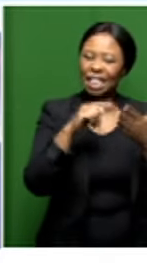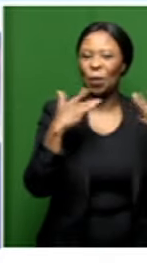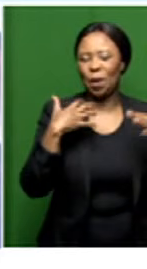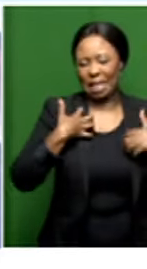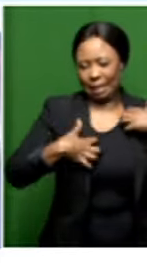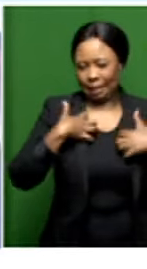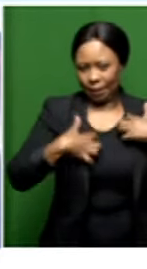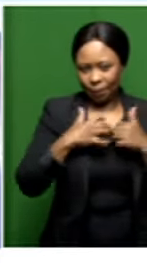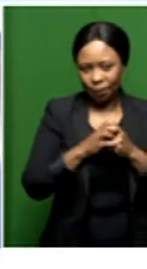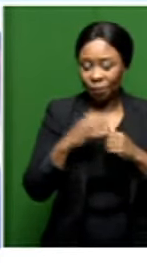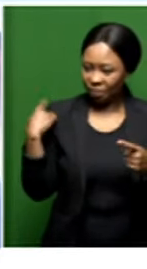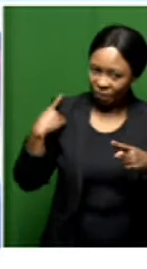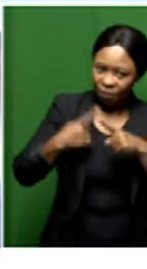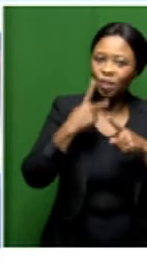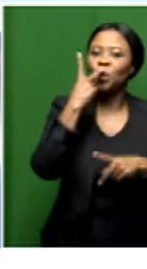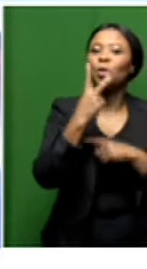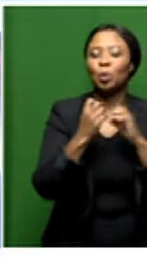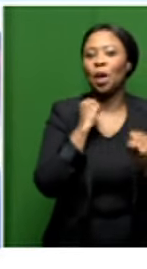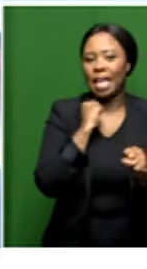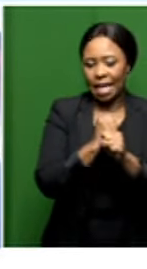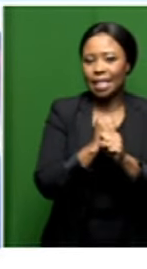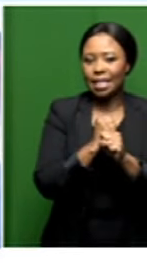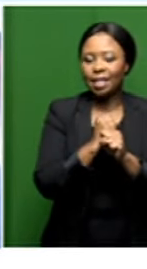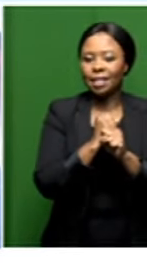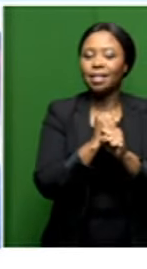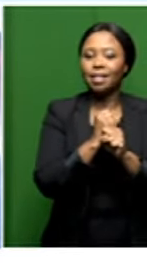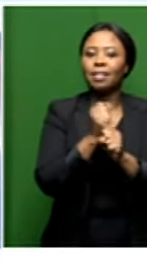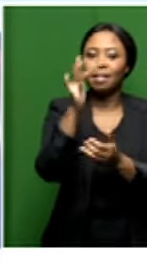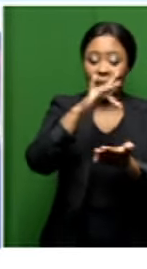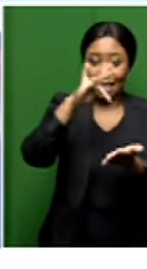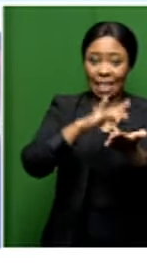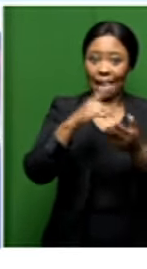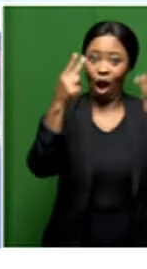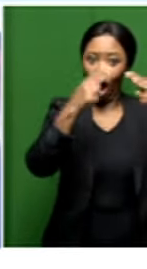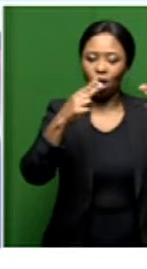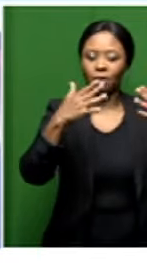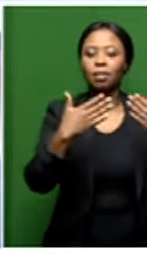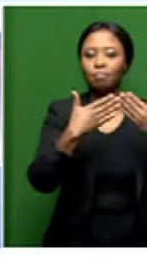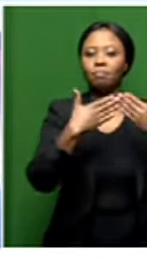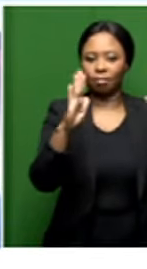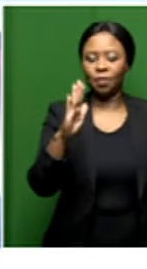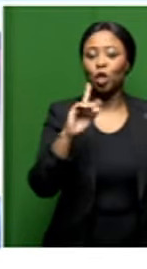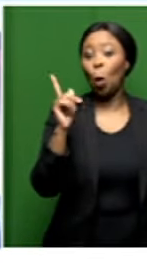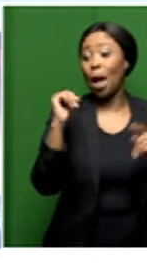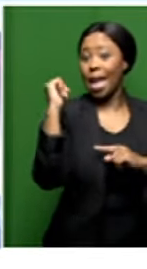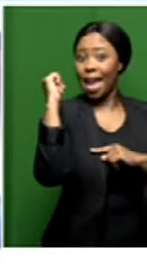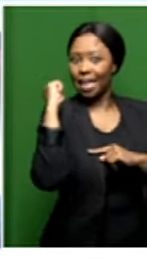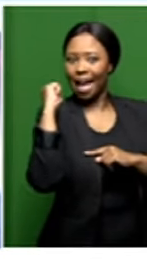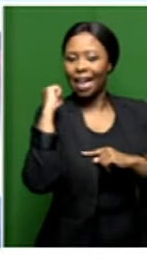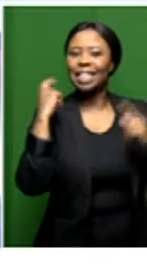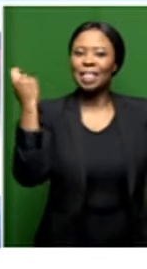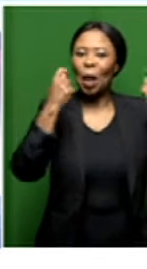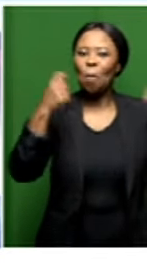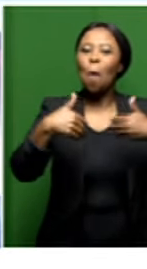It has been two years since the Javid Arts Center has been open. So yesterday we were celebrating our birthday.